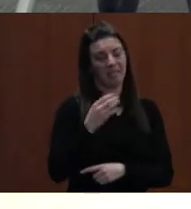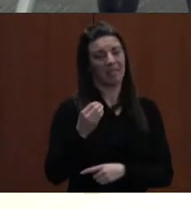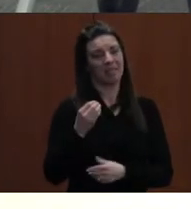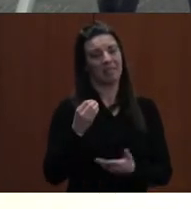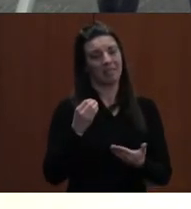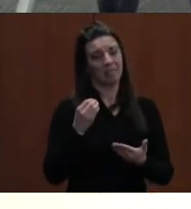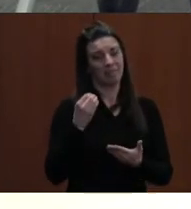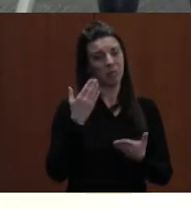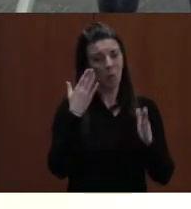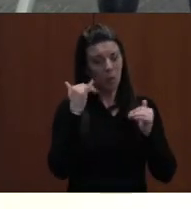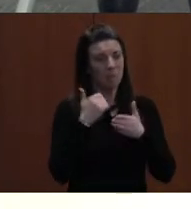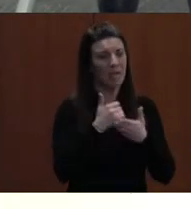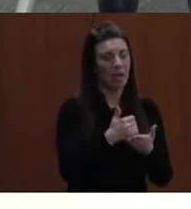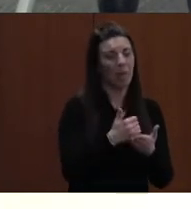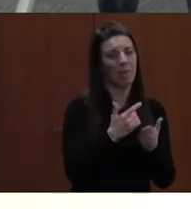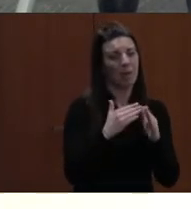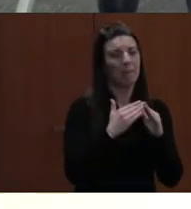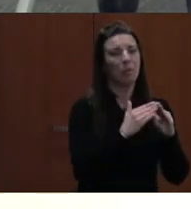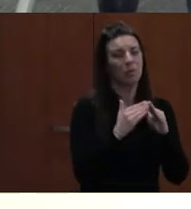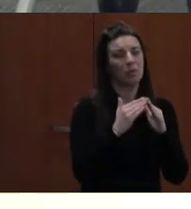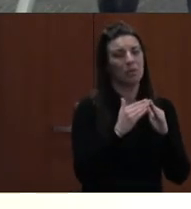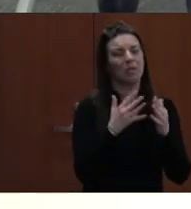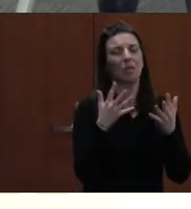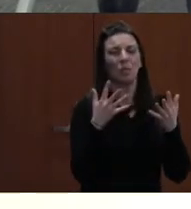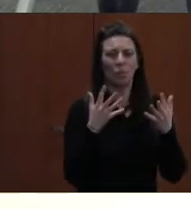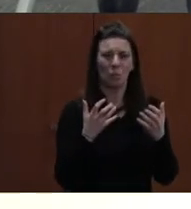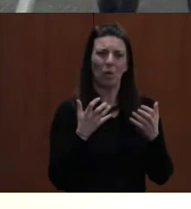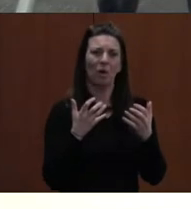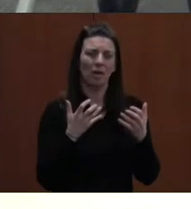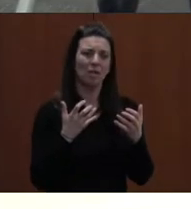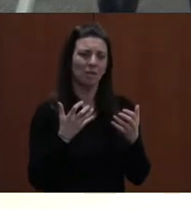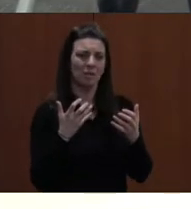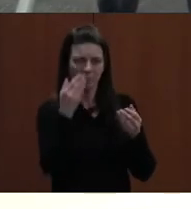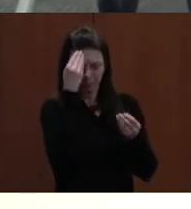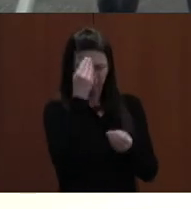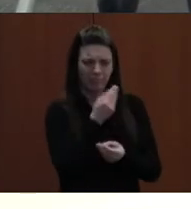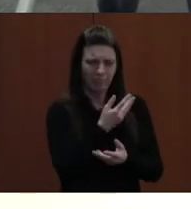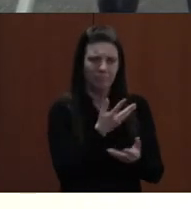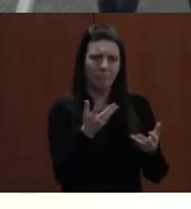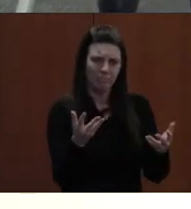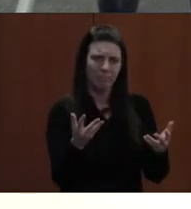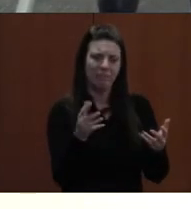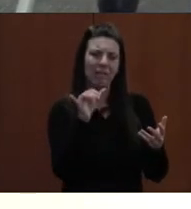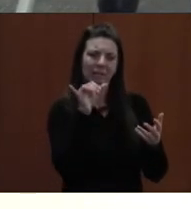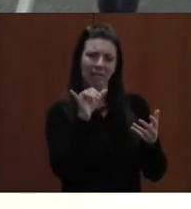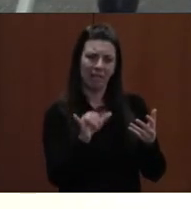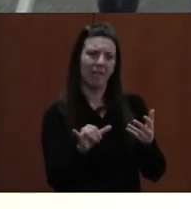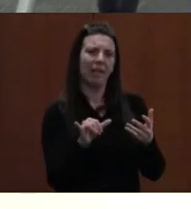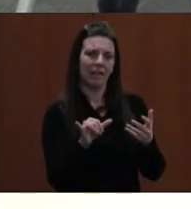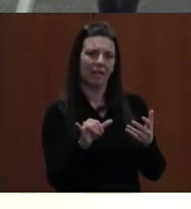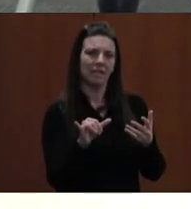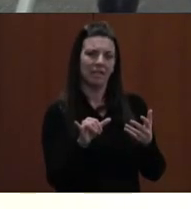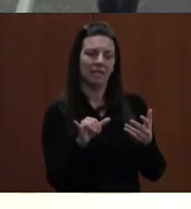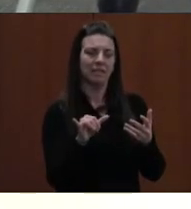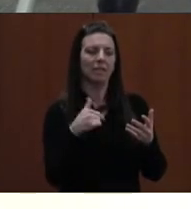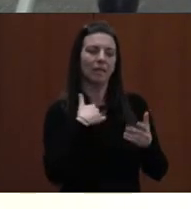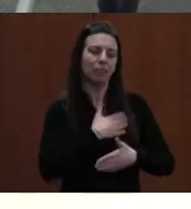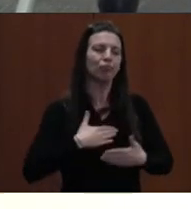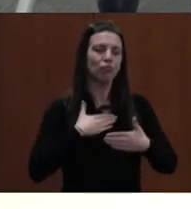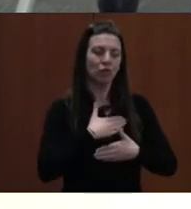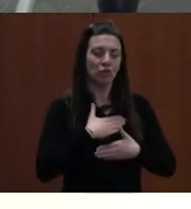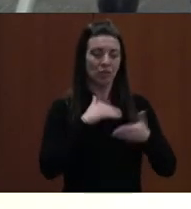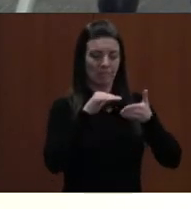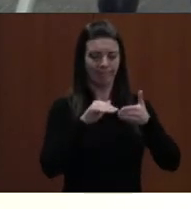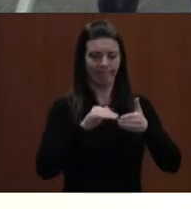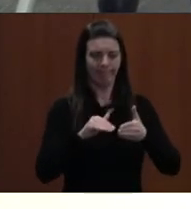I want to say to the board that it was a courageous step and I appreciate you taking it to allow the early outs for students to